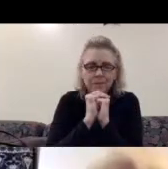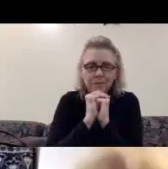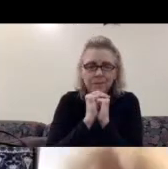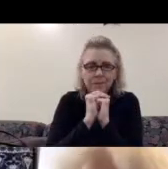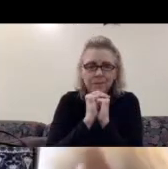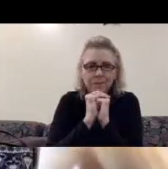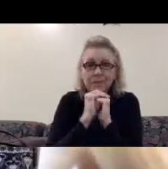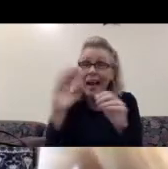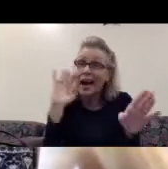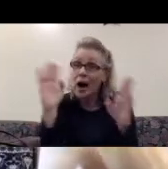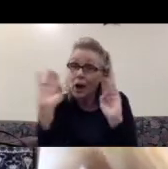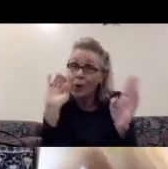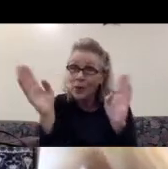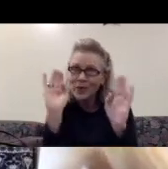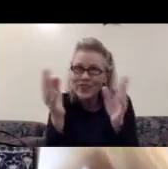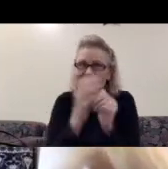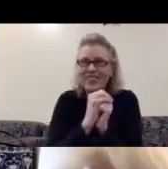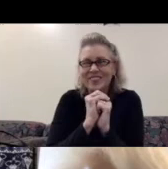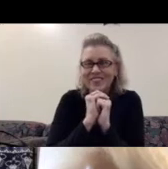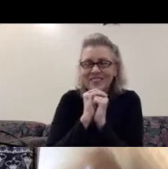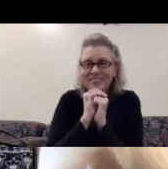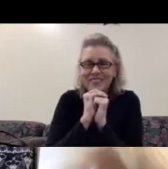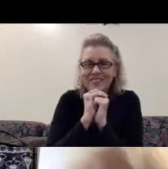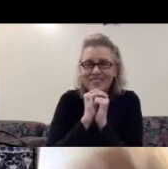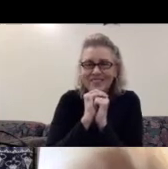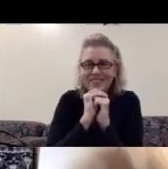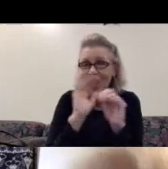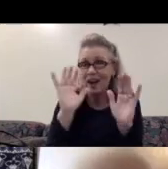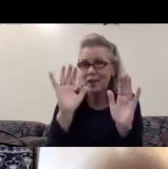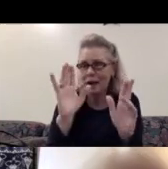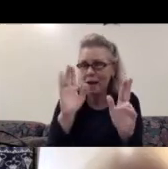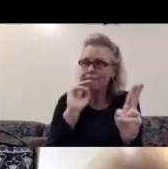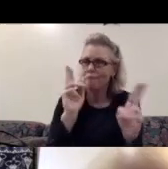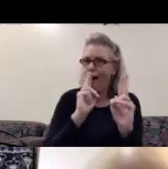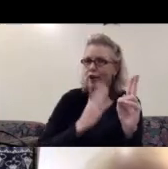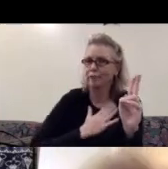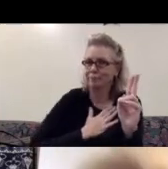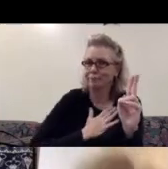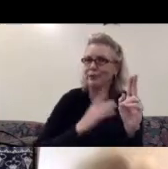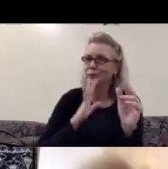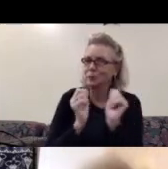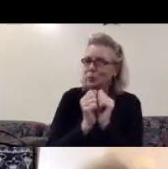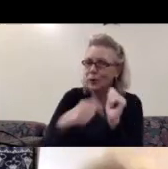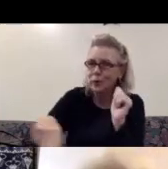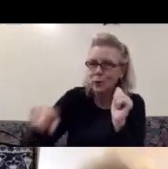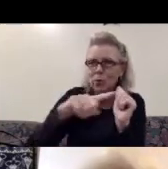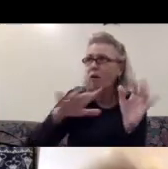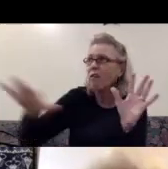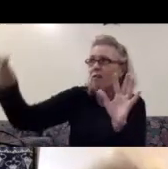Hello, everybody. It's a great honor to be with you all over.